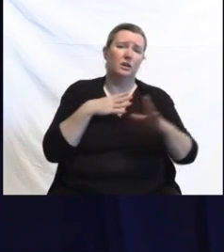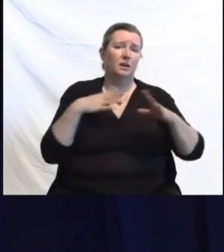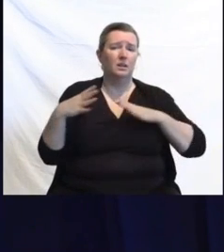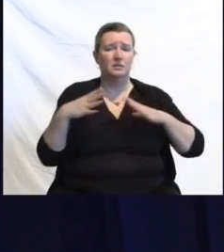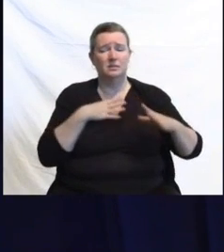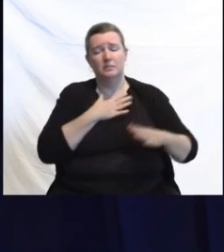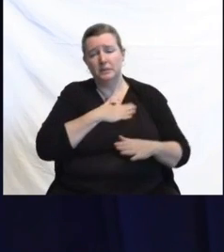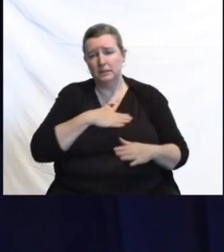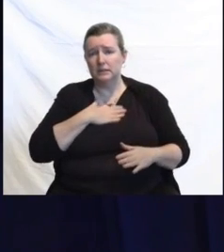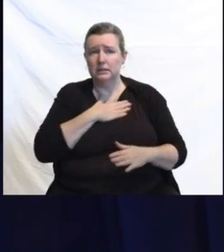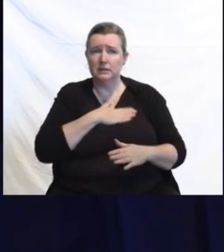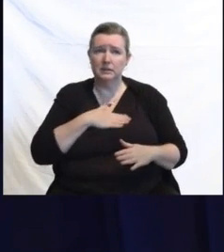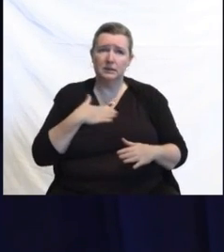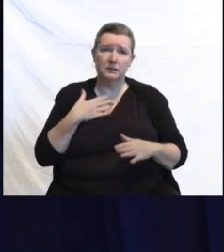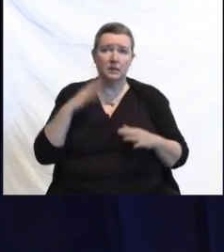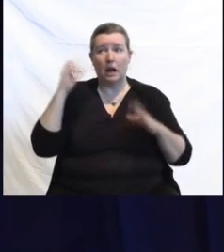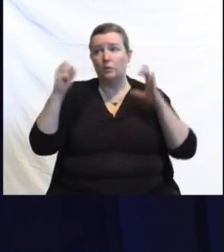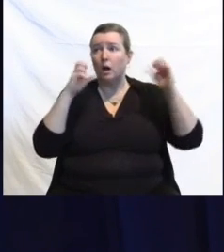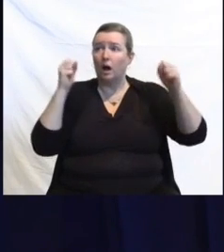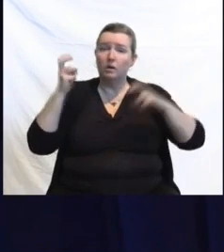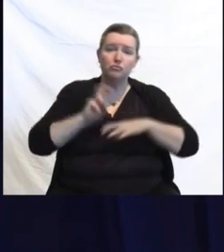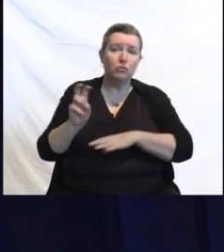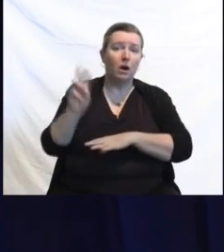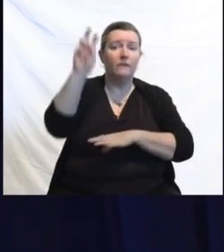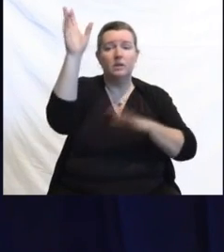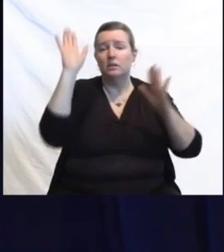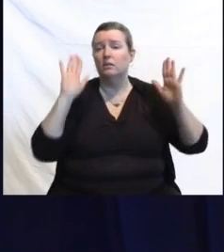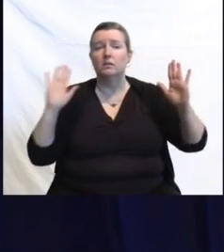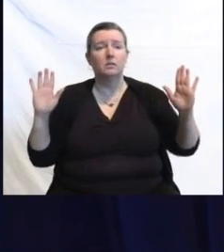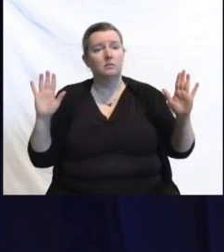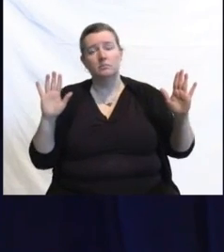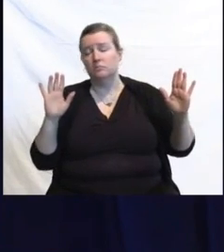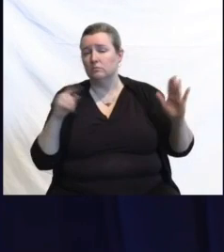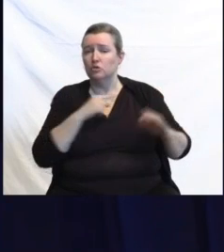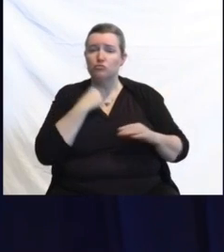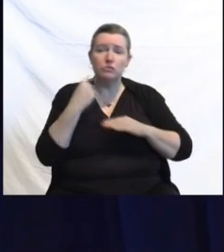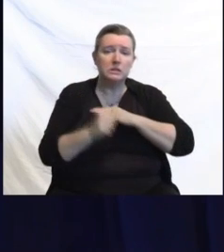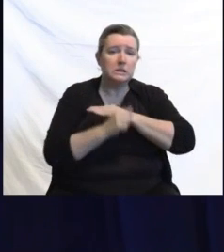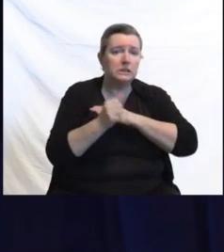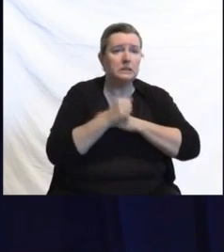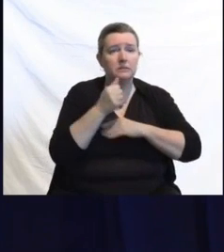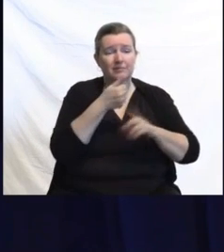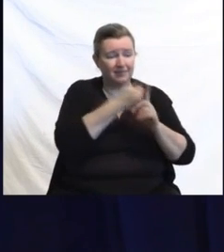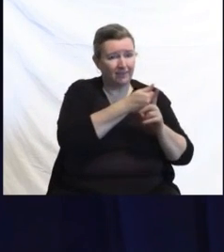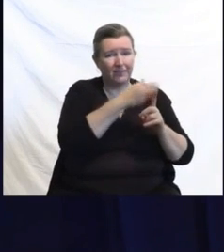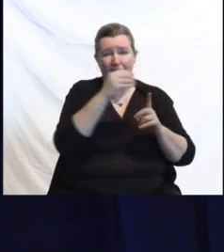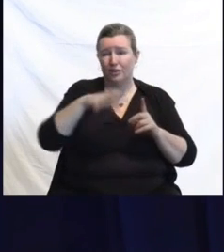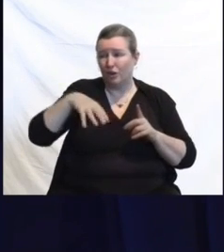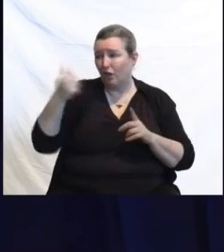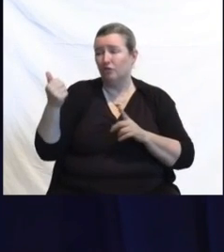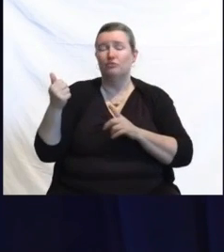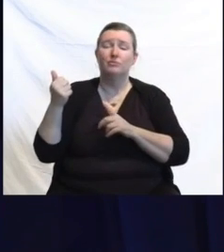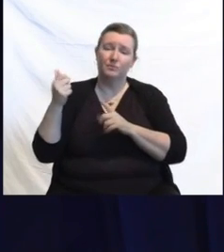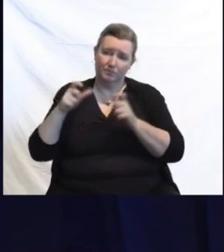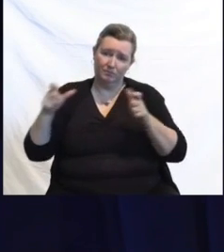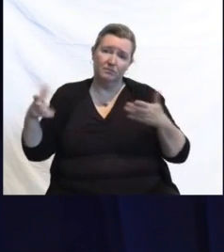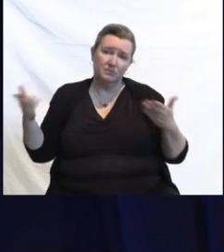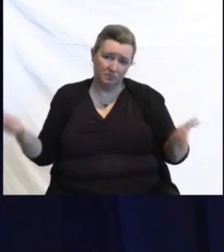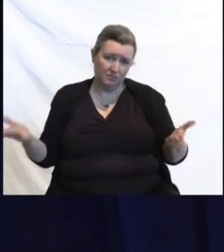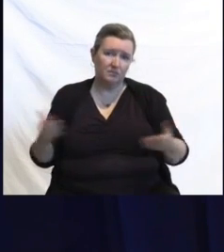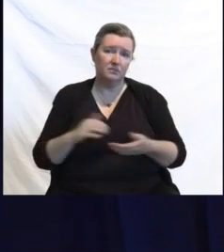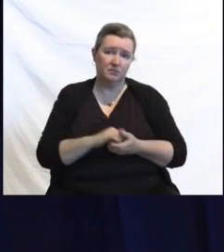travel to avoid putting anyone, including yourself, at risk and to follow up then with your booster.